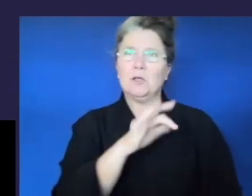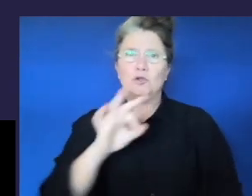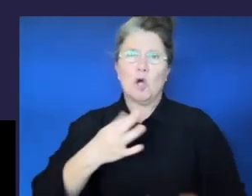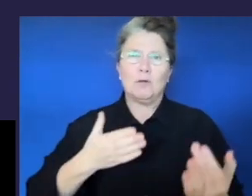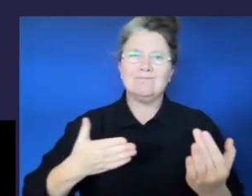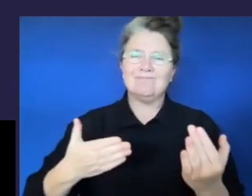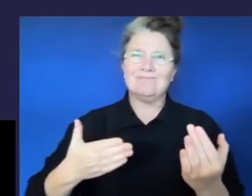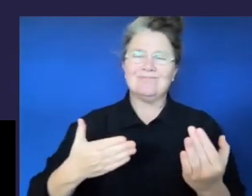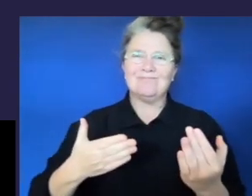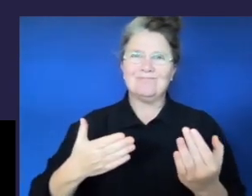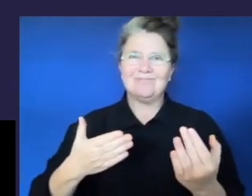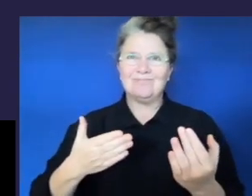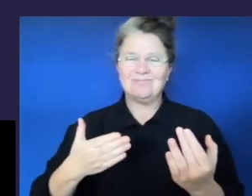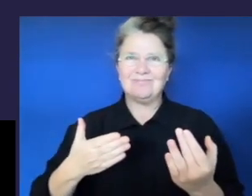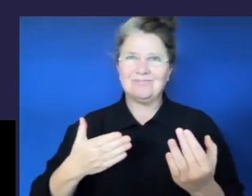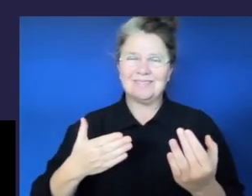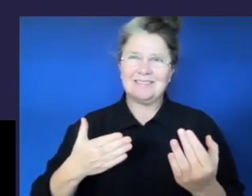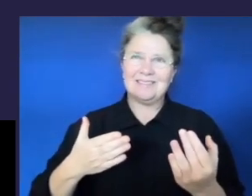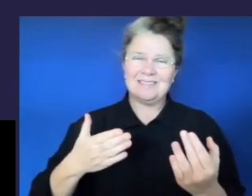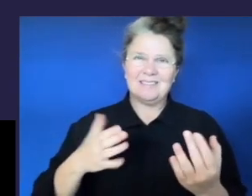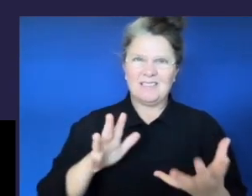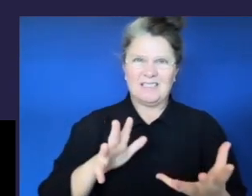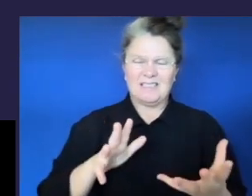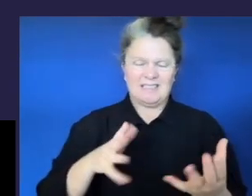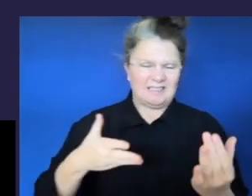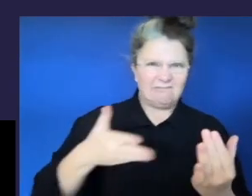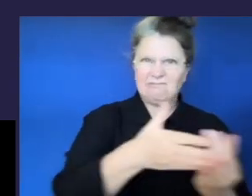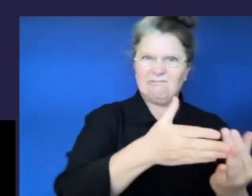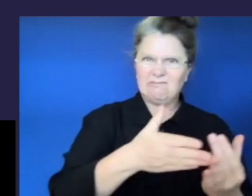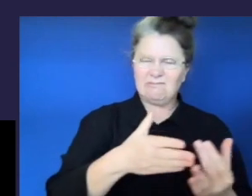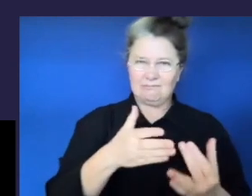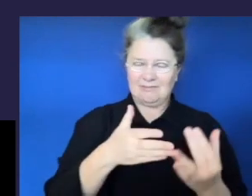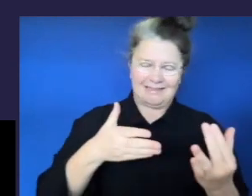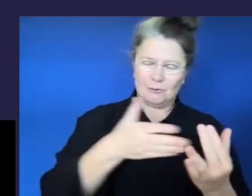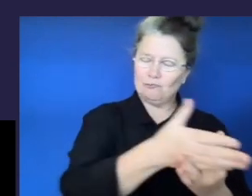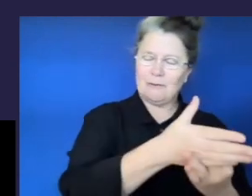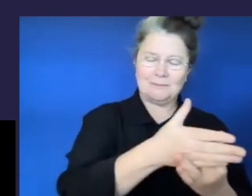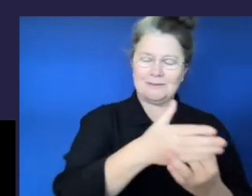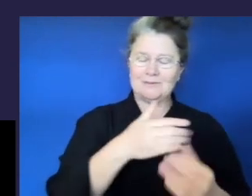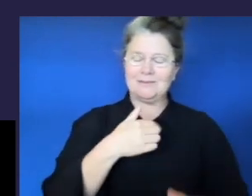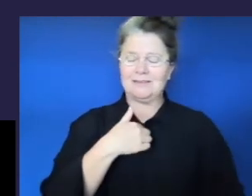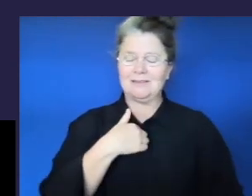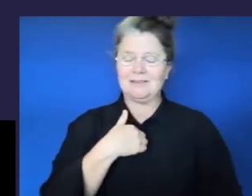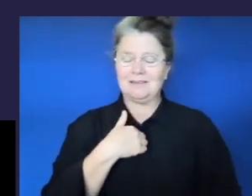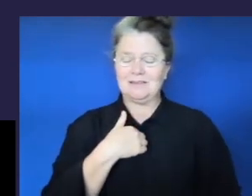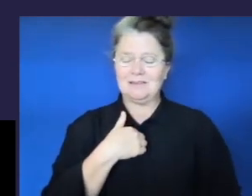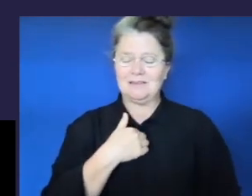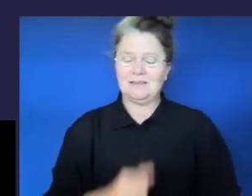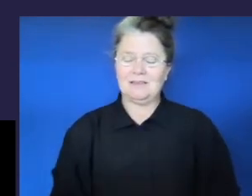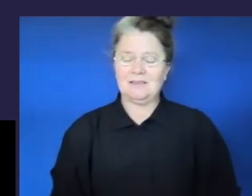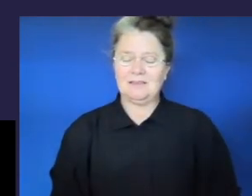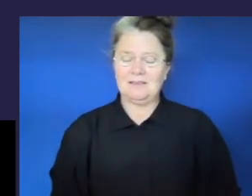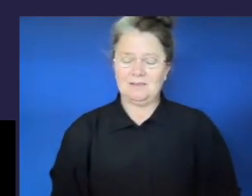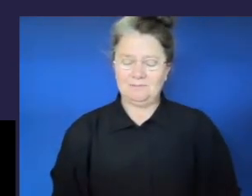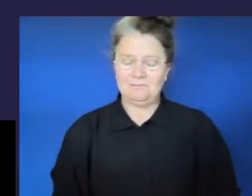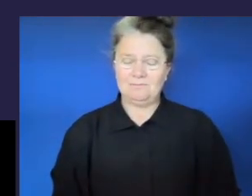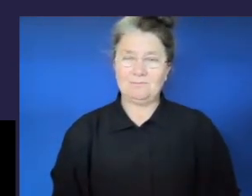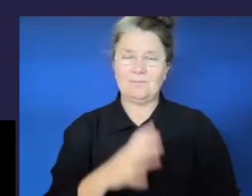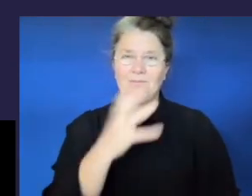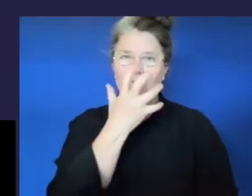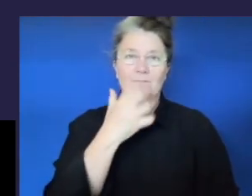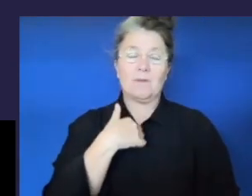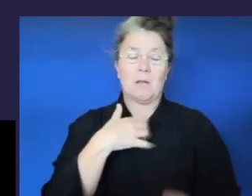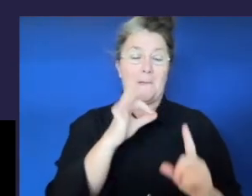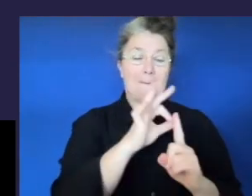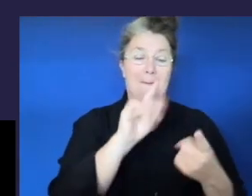the main instructional provider for the student. Peer supported learning, which involves peers providing natural supports, prompts